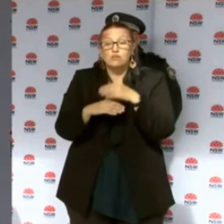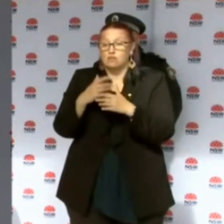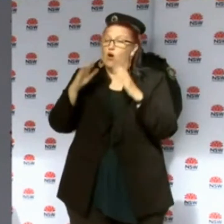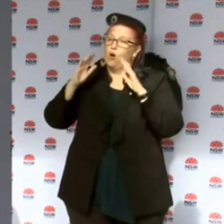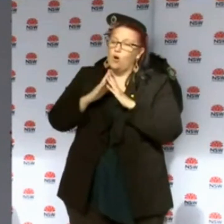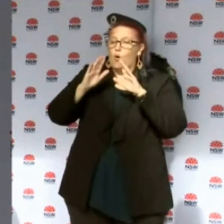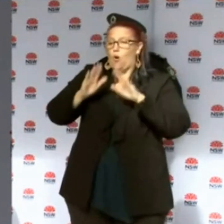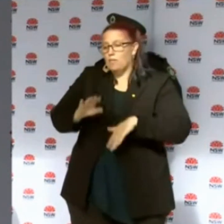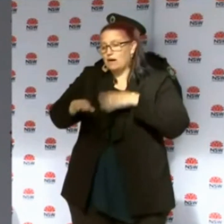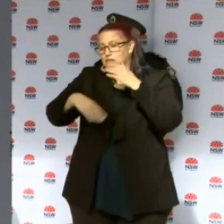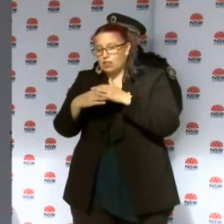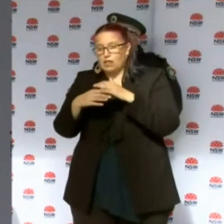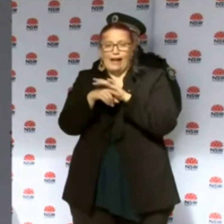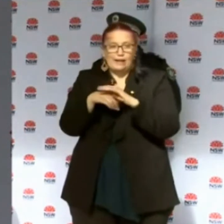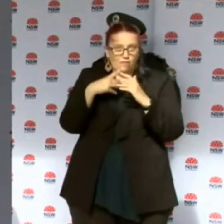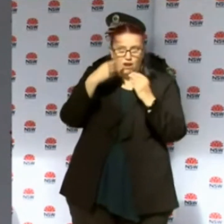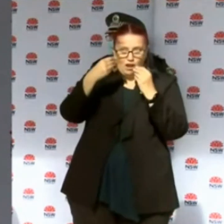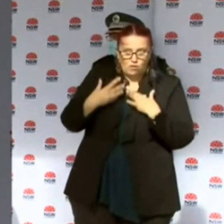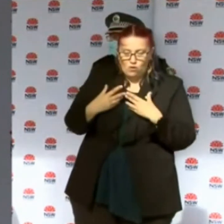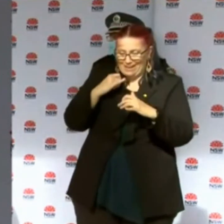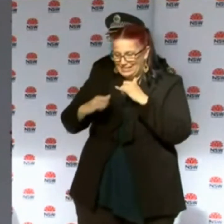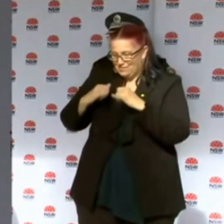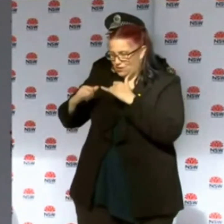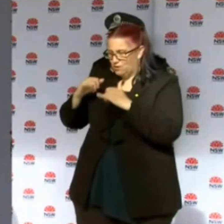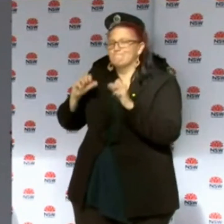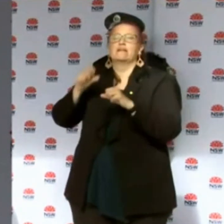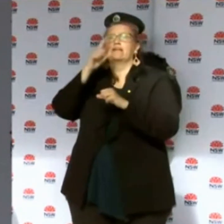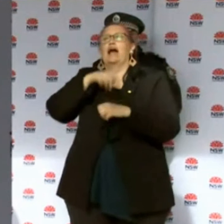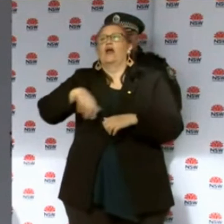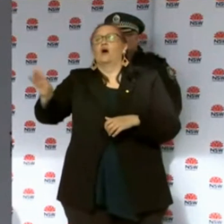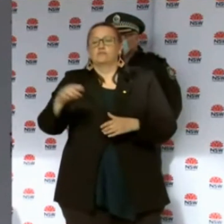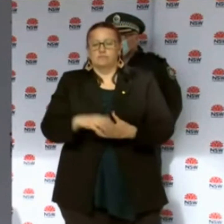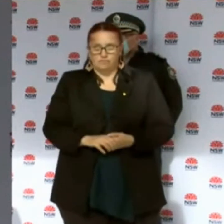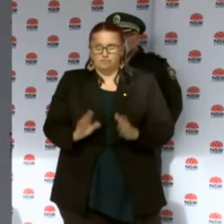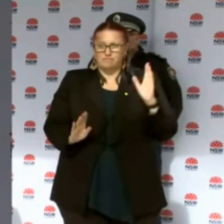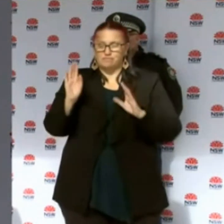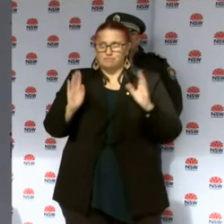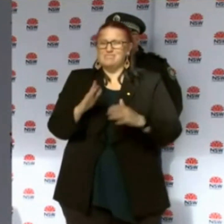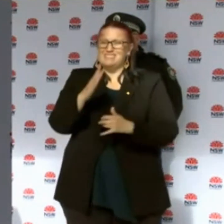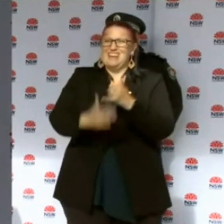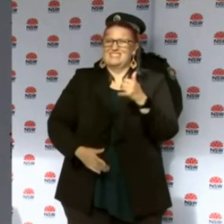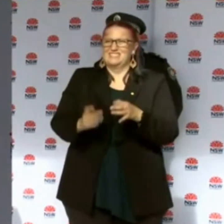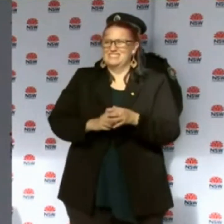to determine what status people have, and that health advice has to be adhered to. Premier, why were